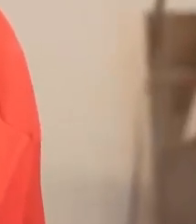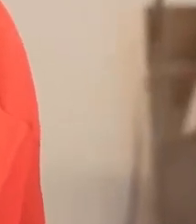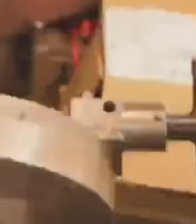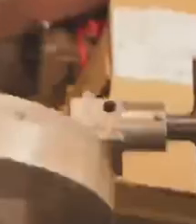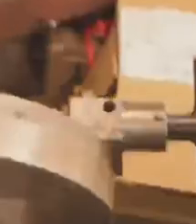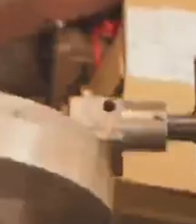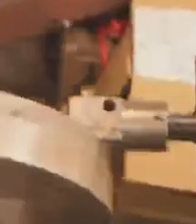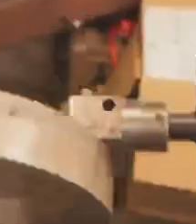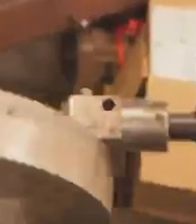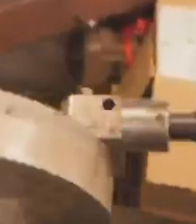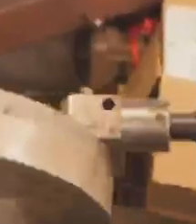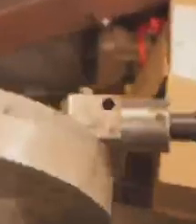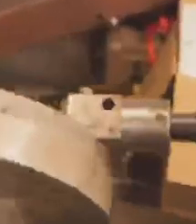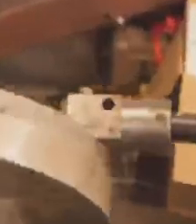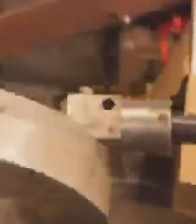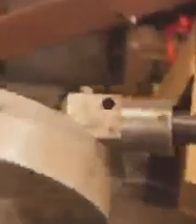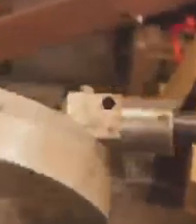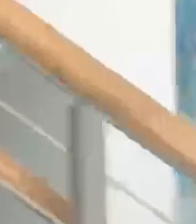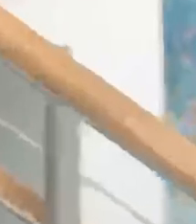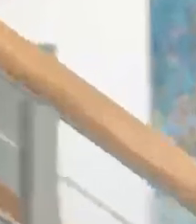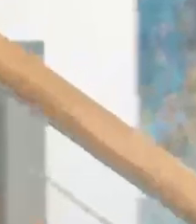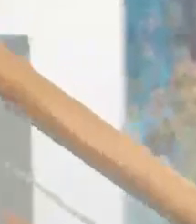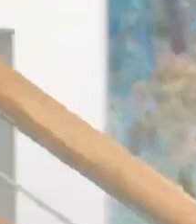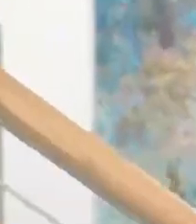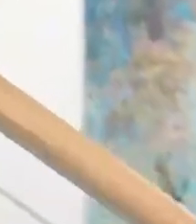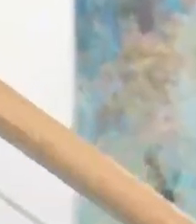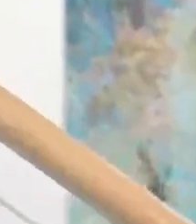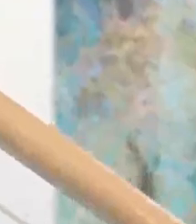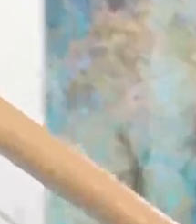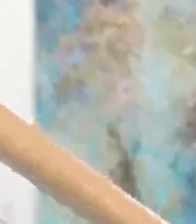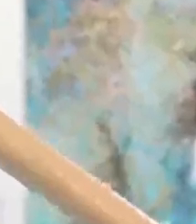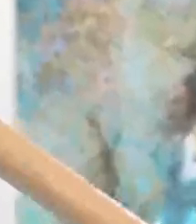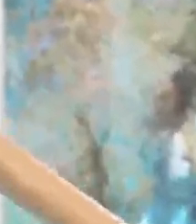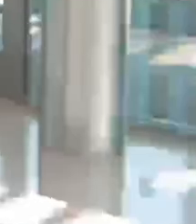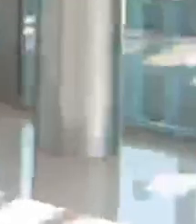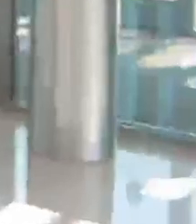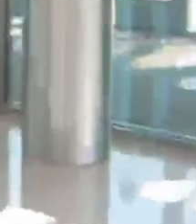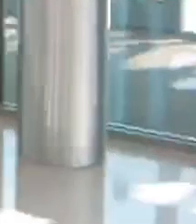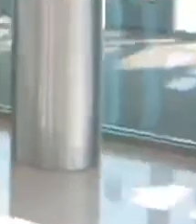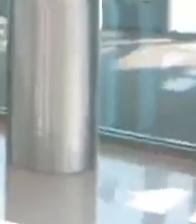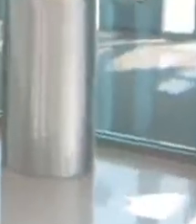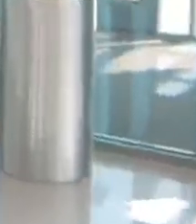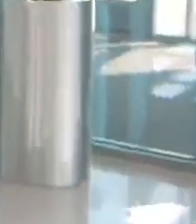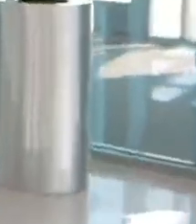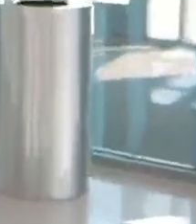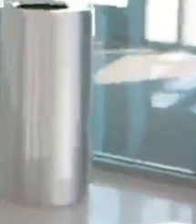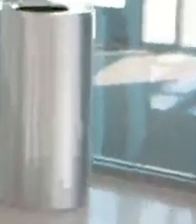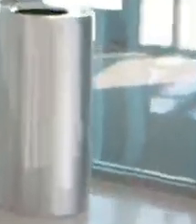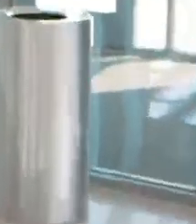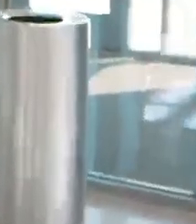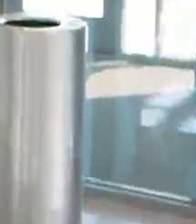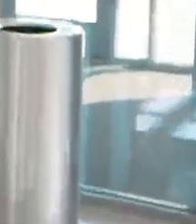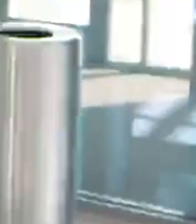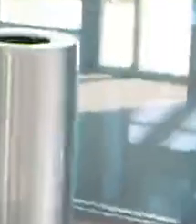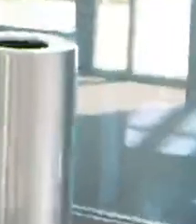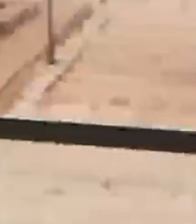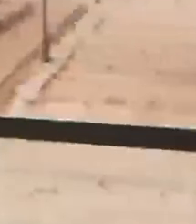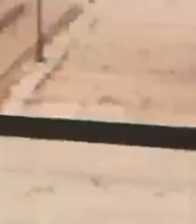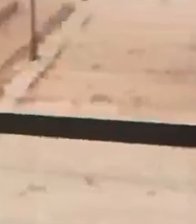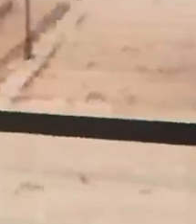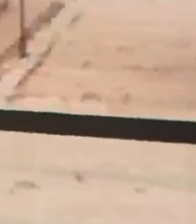I've learned how to better the world around me. Because of Lamar University, I've been given the opportunity to change my world.